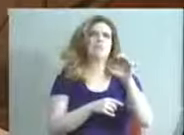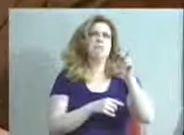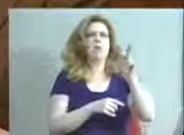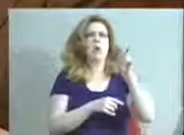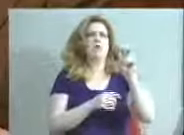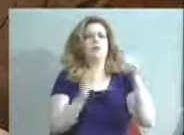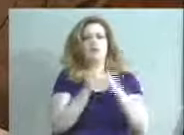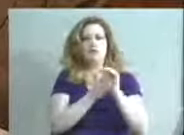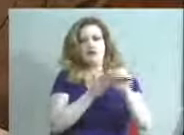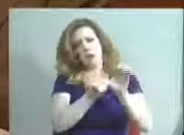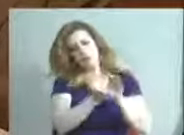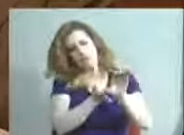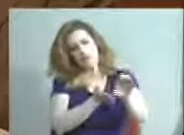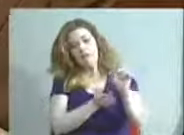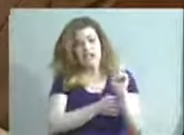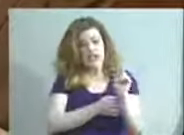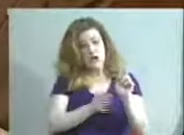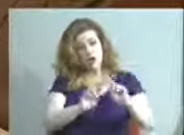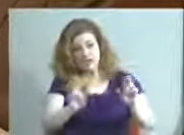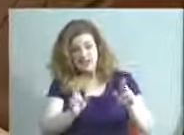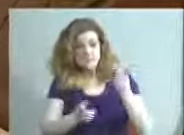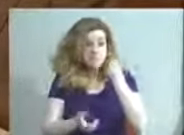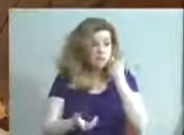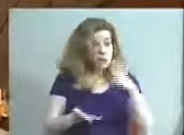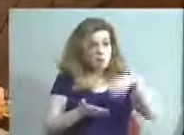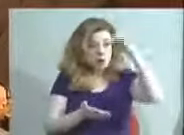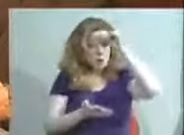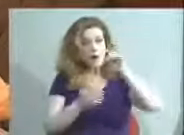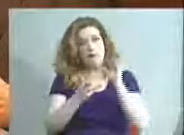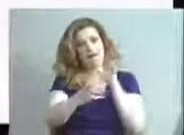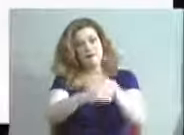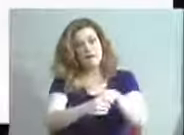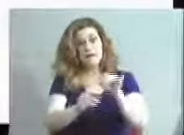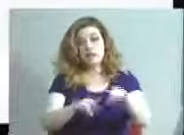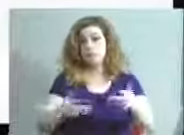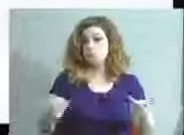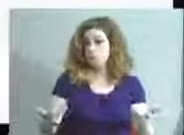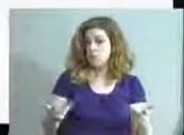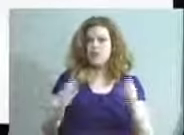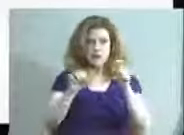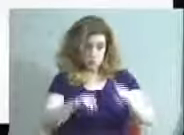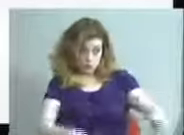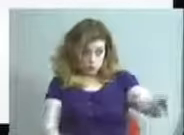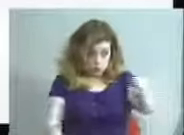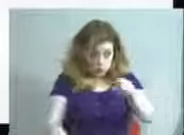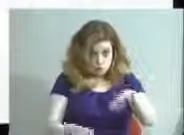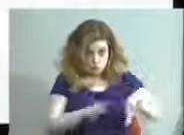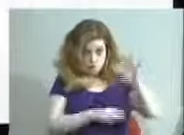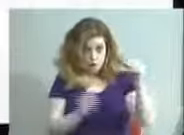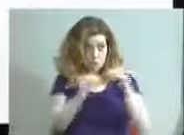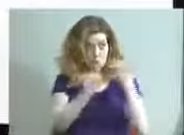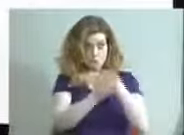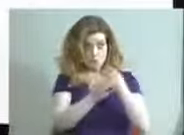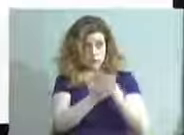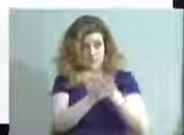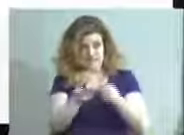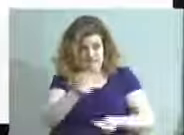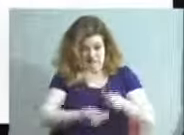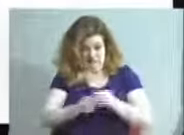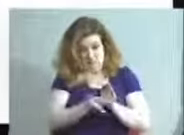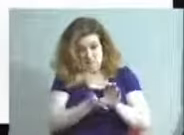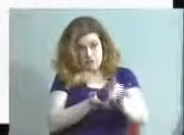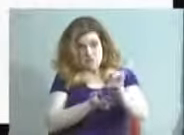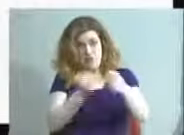kindergarten readiness to see what we could learn by being engaged in that. So can you all find more money in the budget that you have or